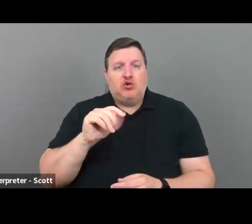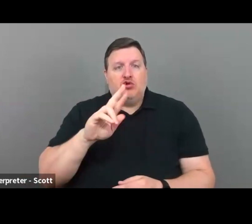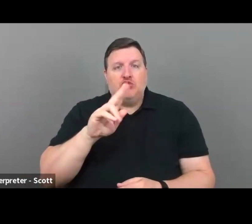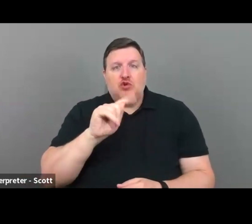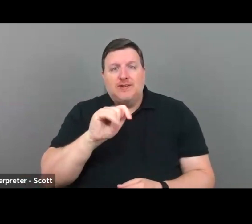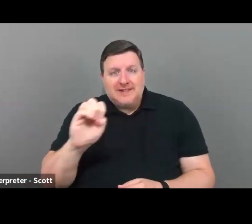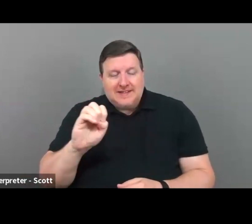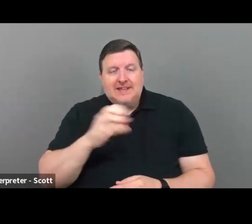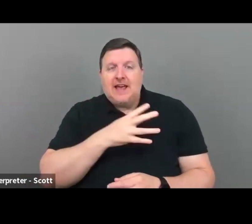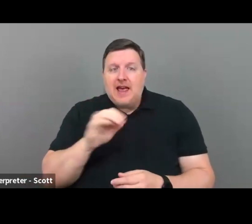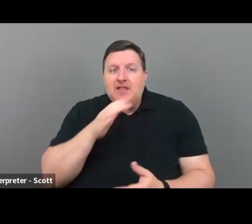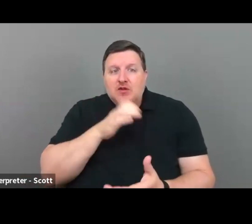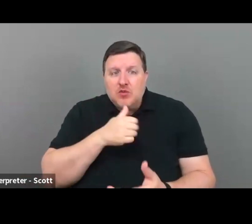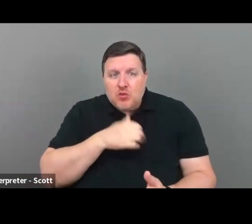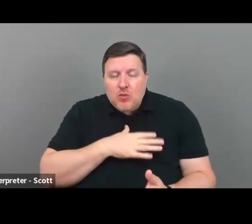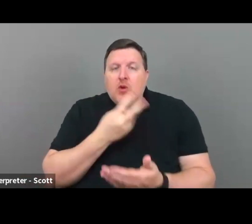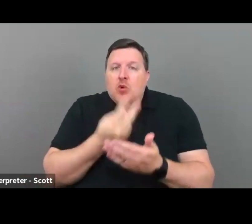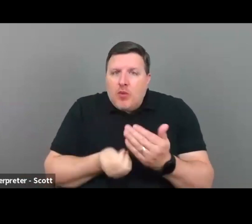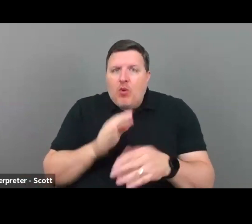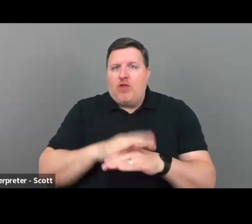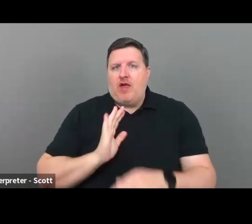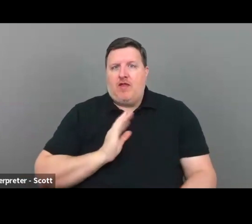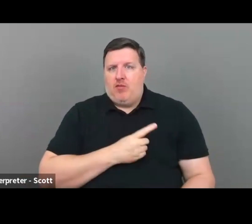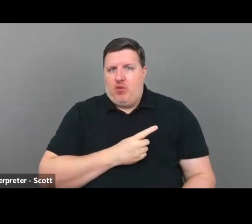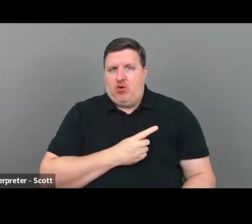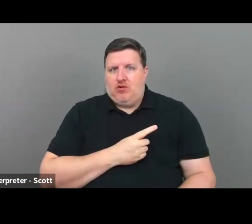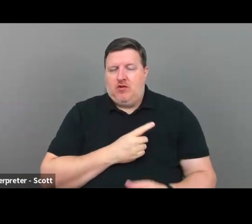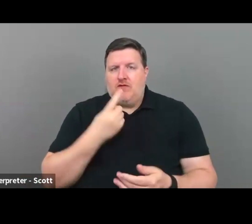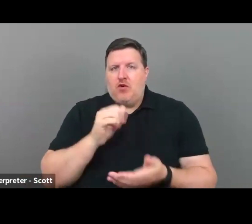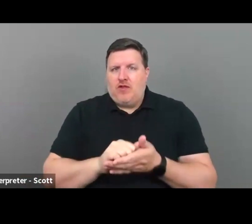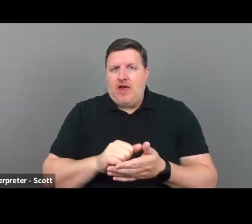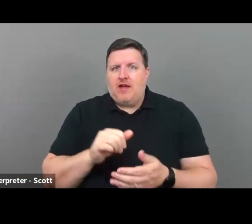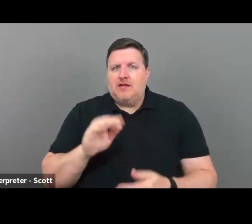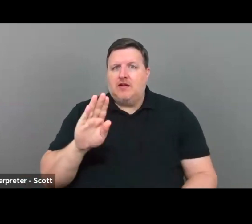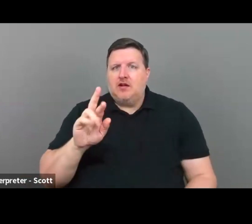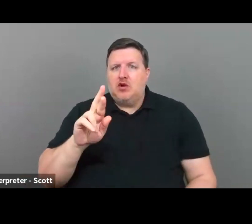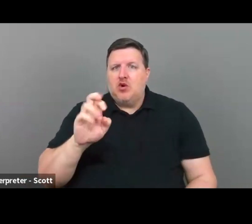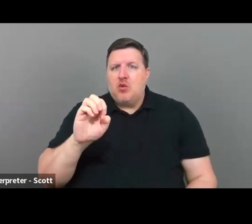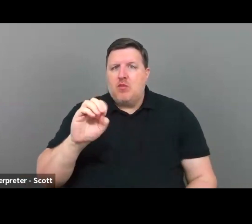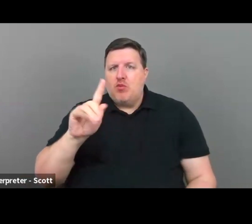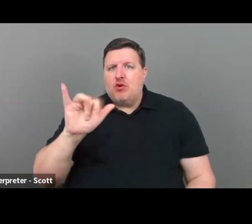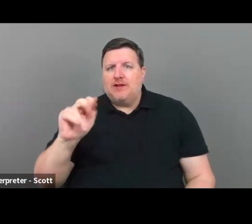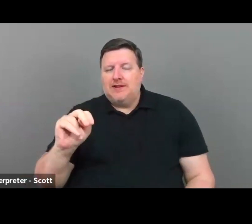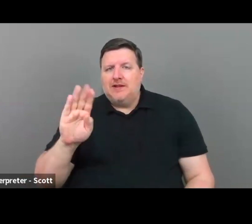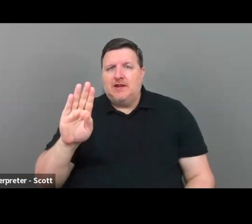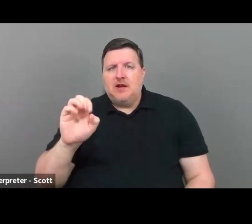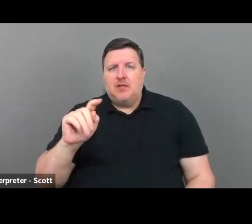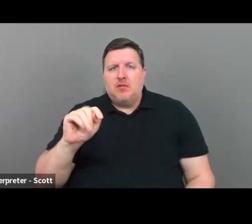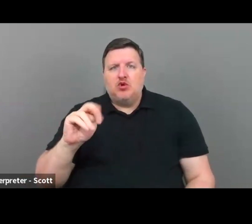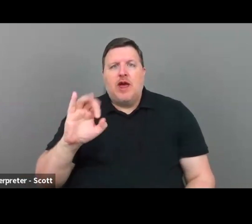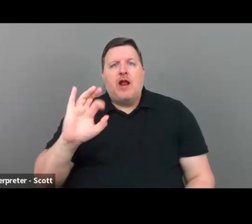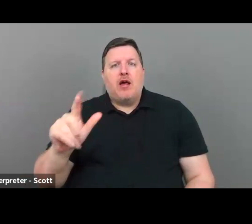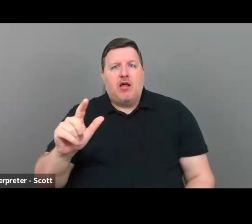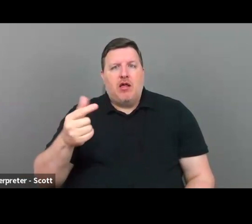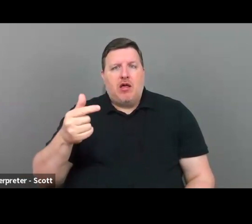mother, both were on the board of this Brooklyn Botanical Garden. So then we wrote a letter from